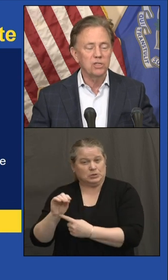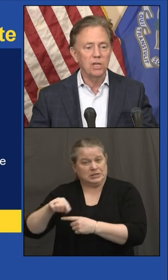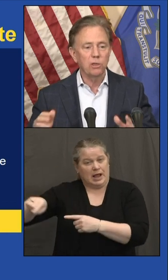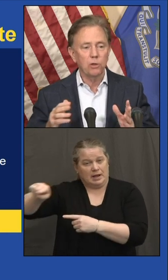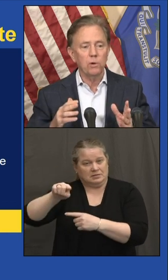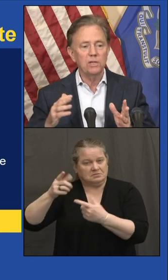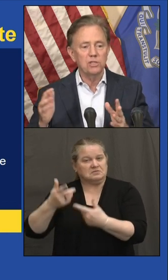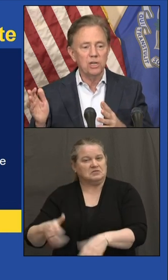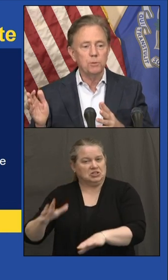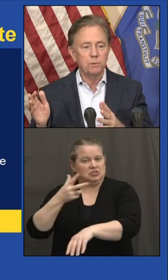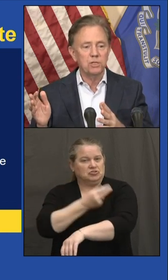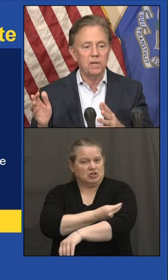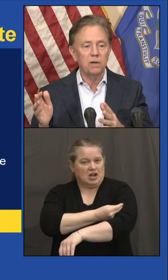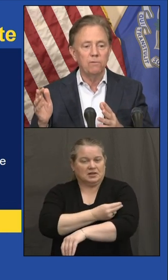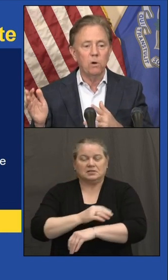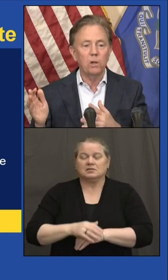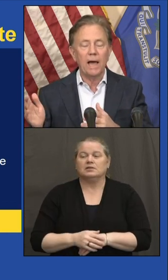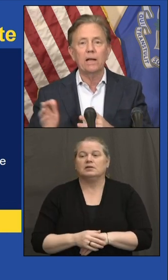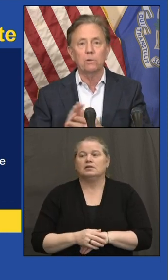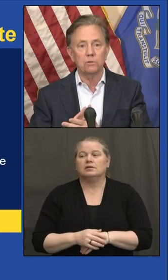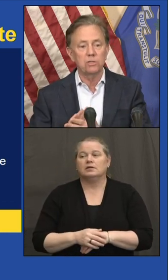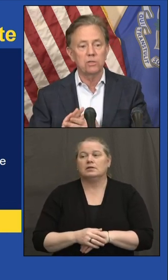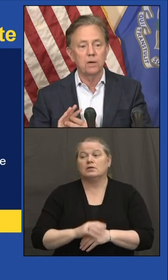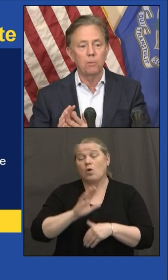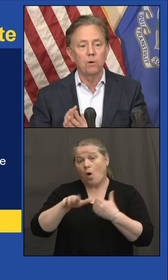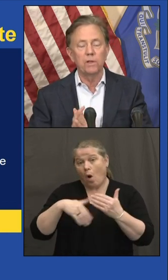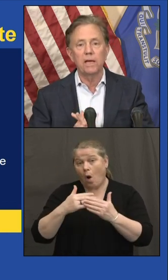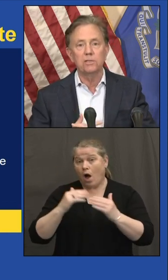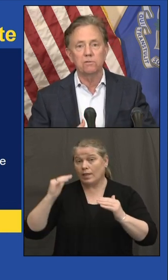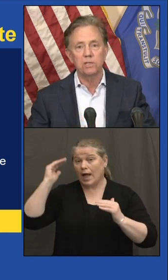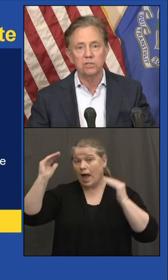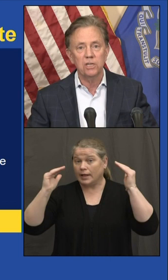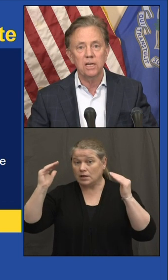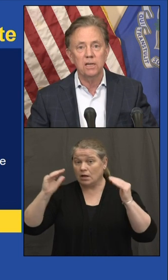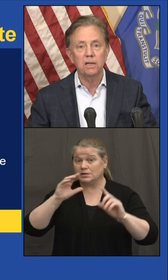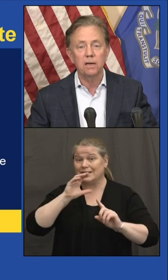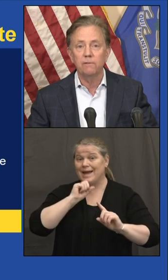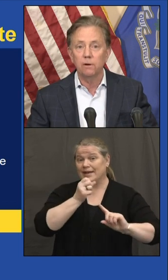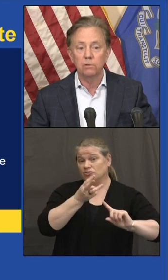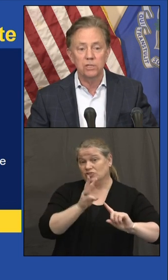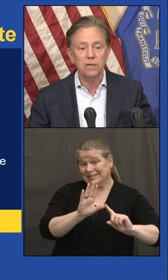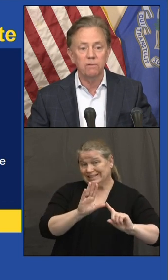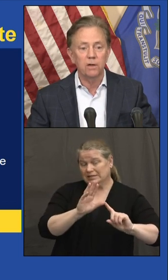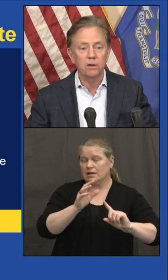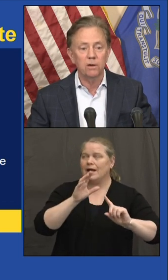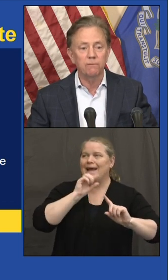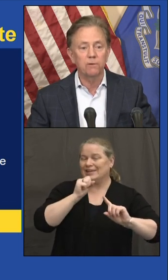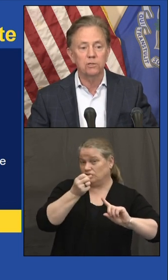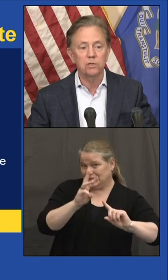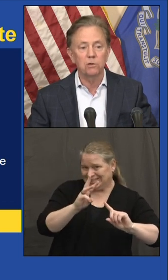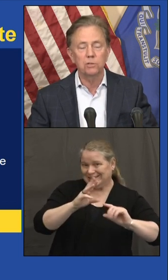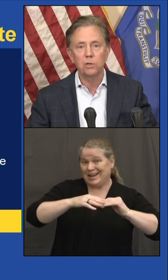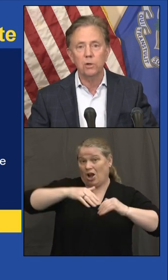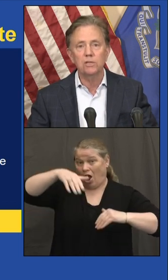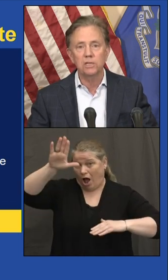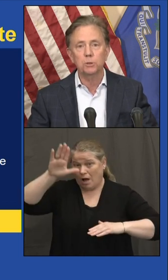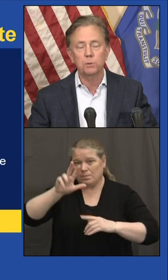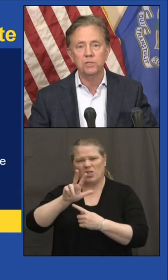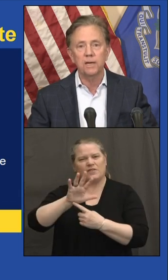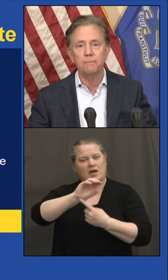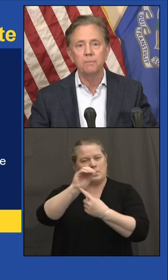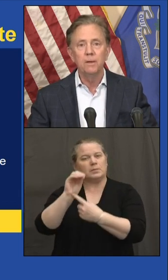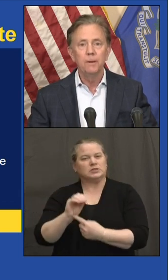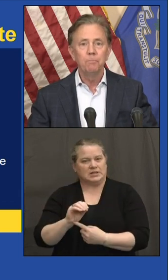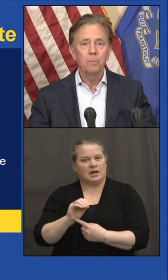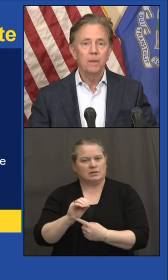think you can see 36 percent of all adults over the age of 16 have received their first dose, 36